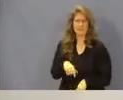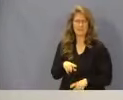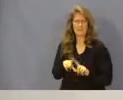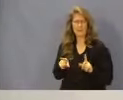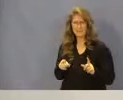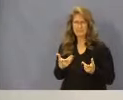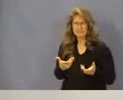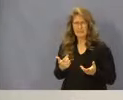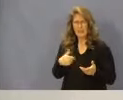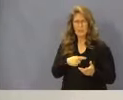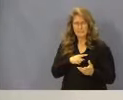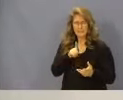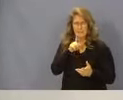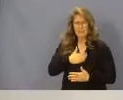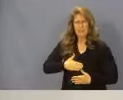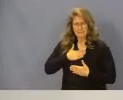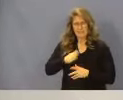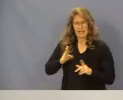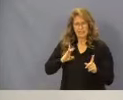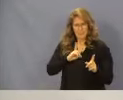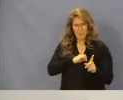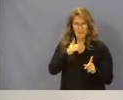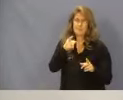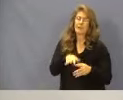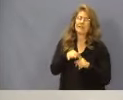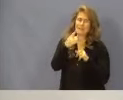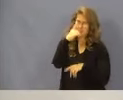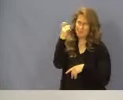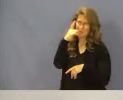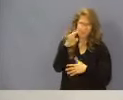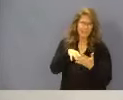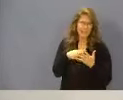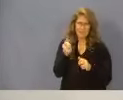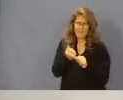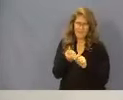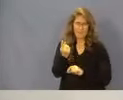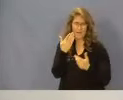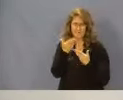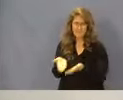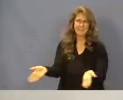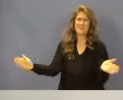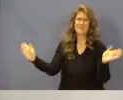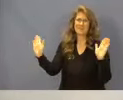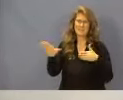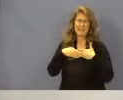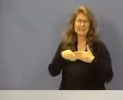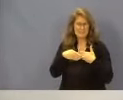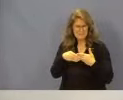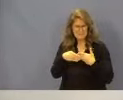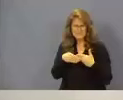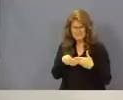But we do appreciate the board, especially given summer schedules, everyone's open-mindedness, flexibility.